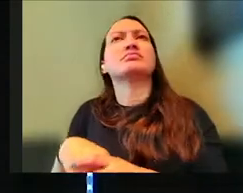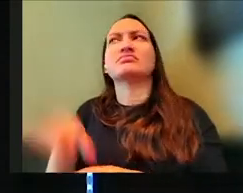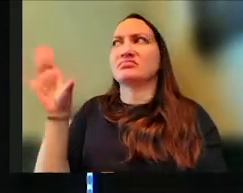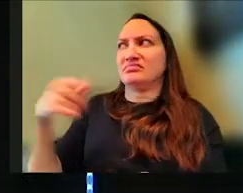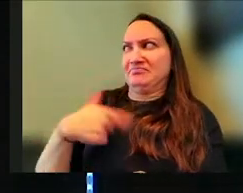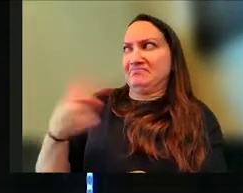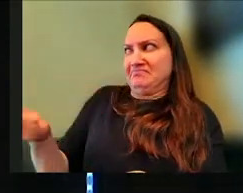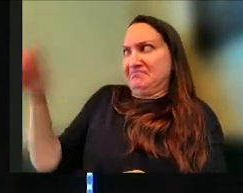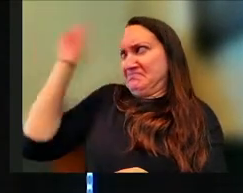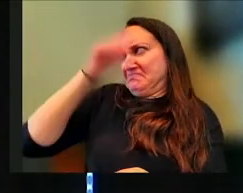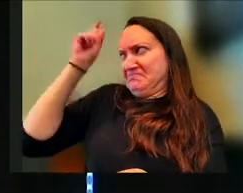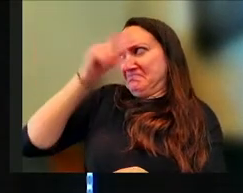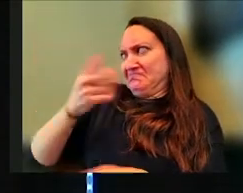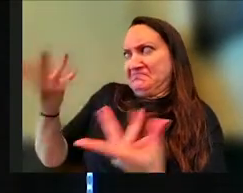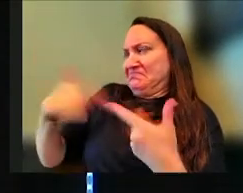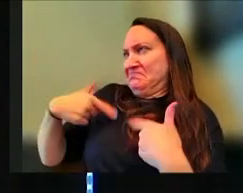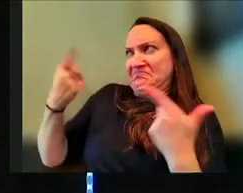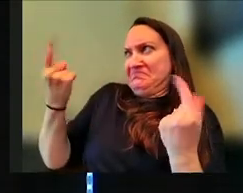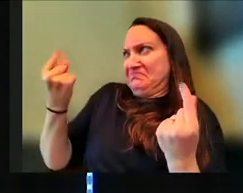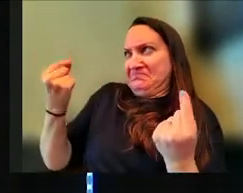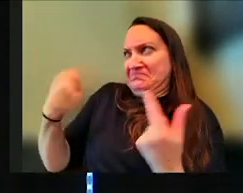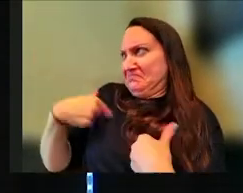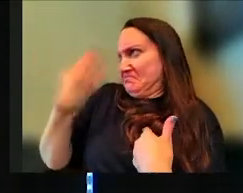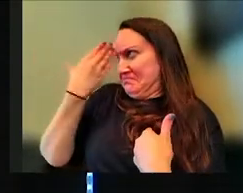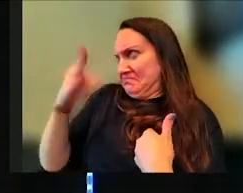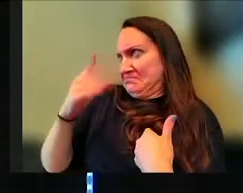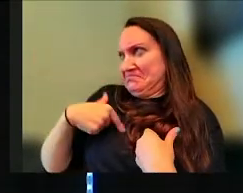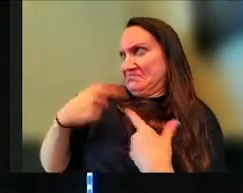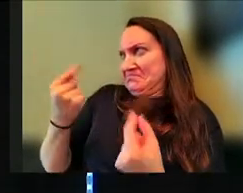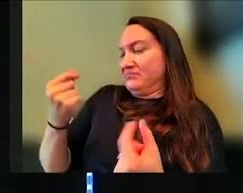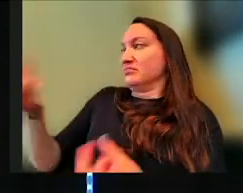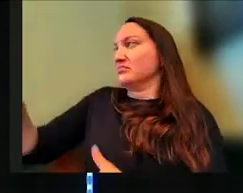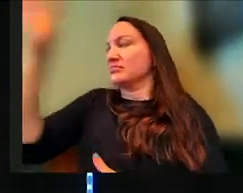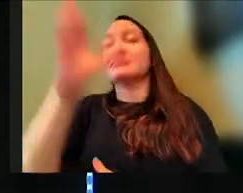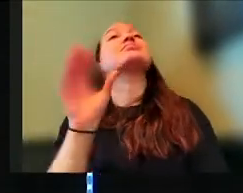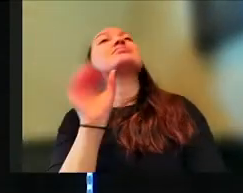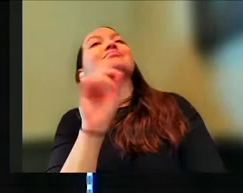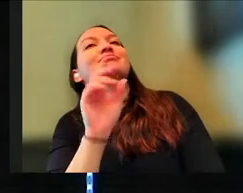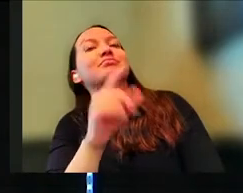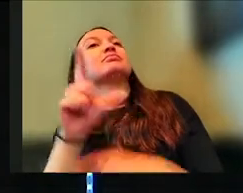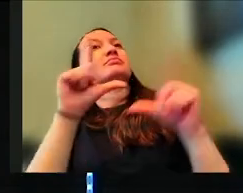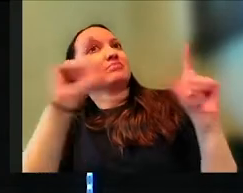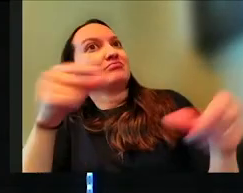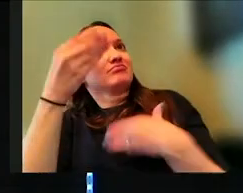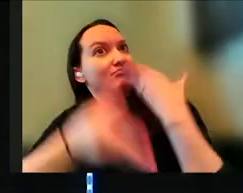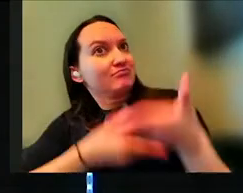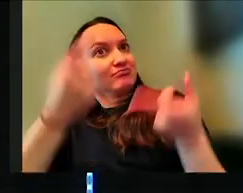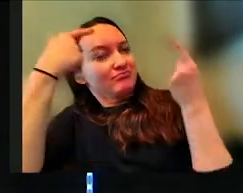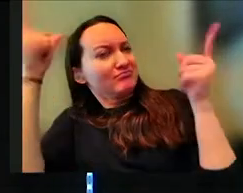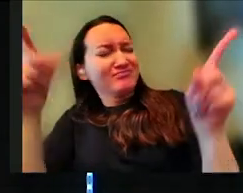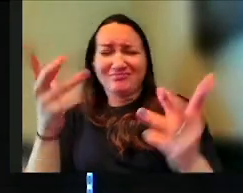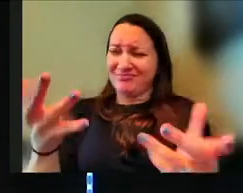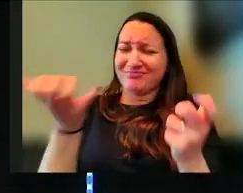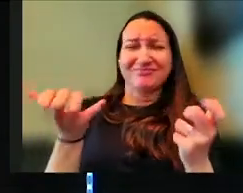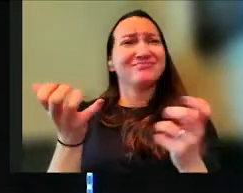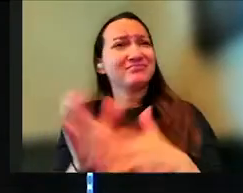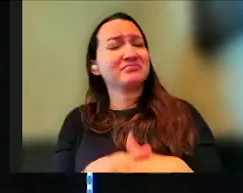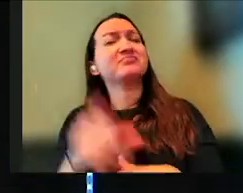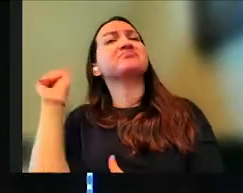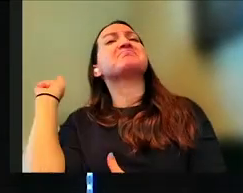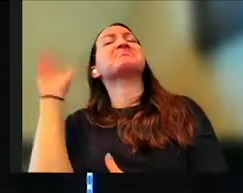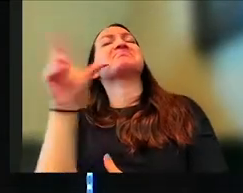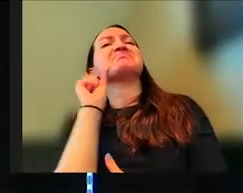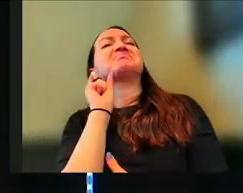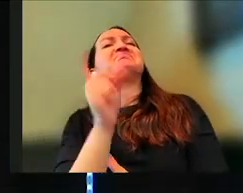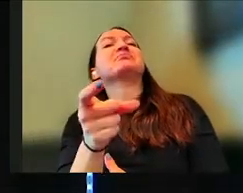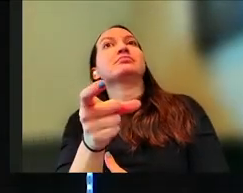wisdom. I just want knowledge. I want to know how to do this well. And God's like, let's go. You want that? Here it is. And